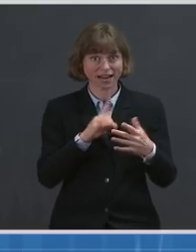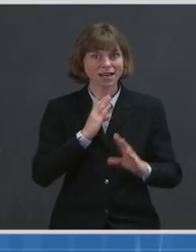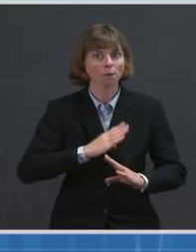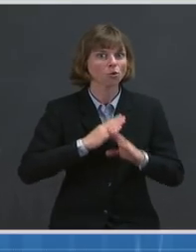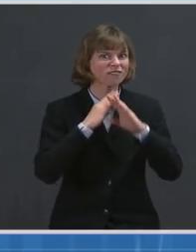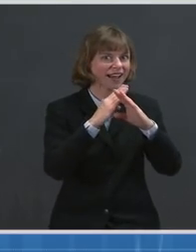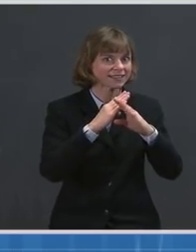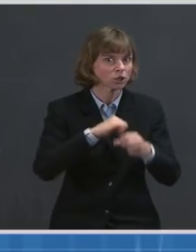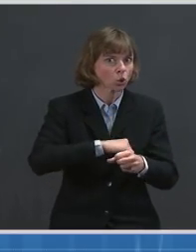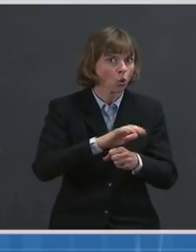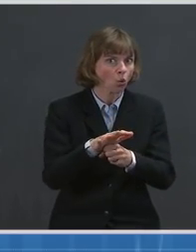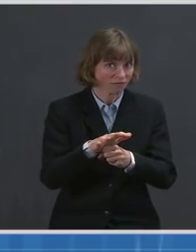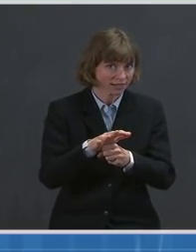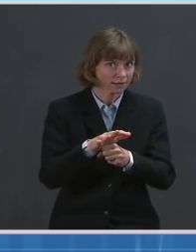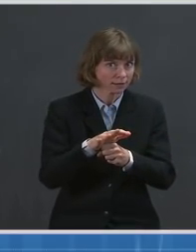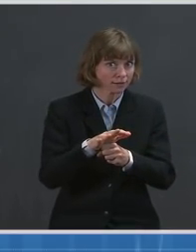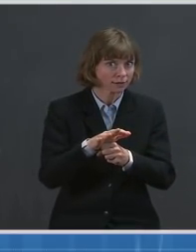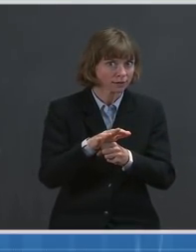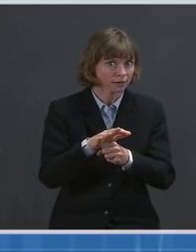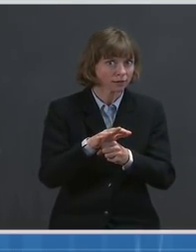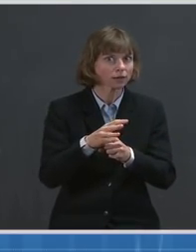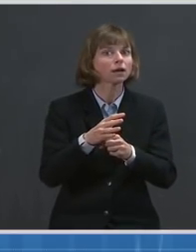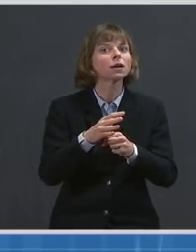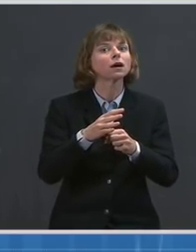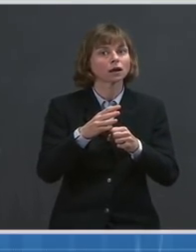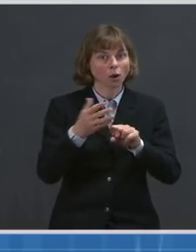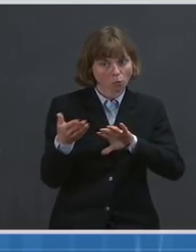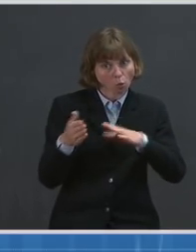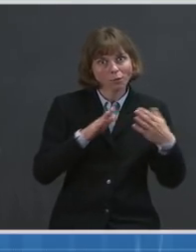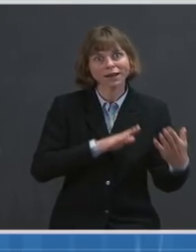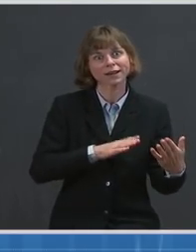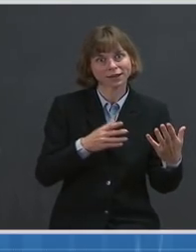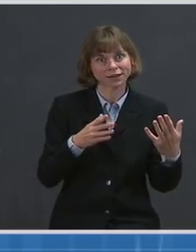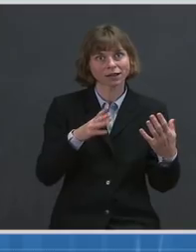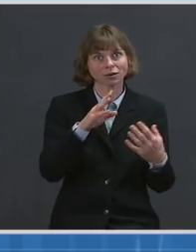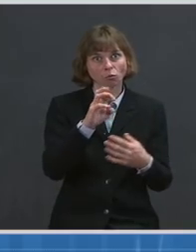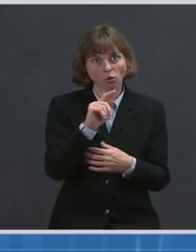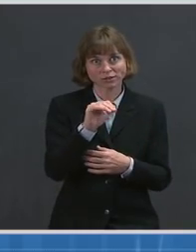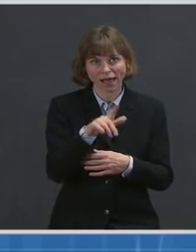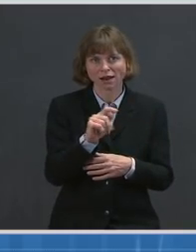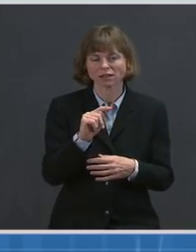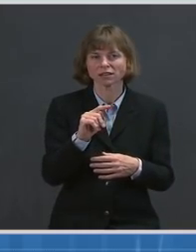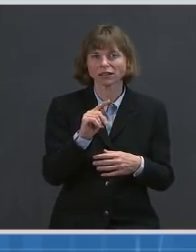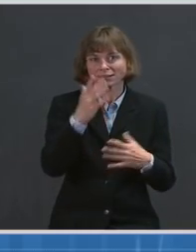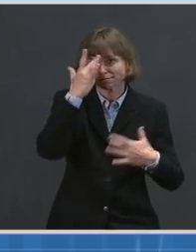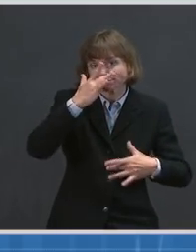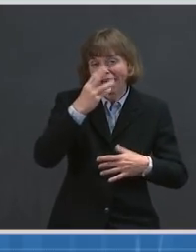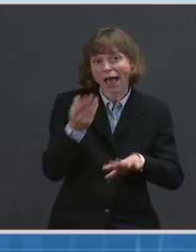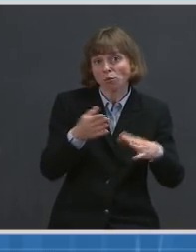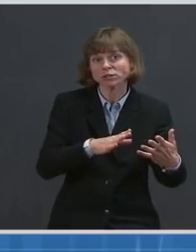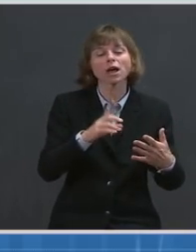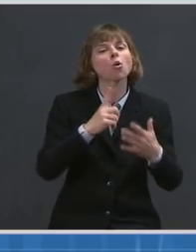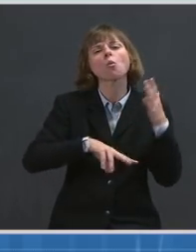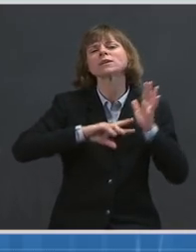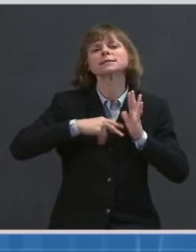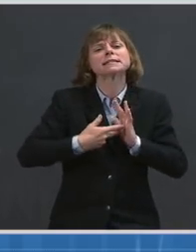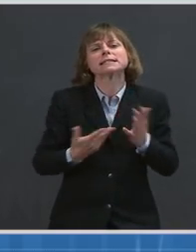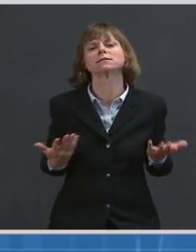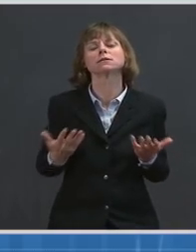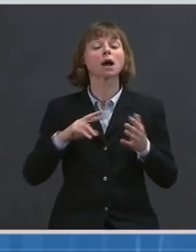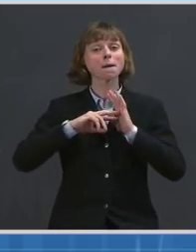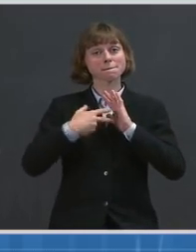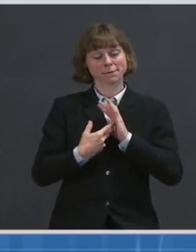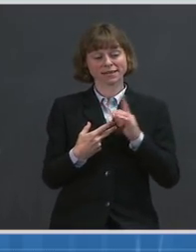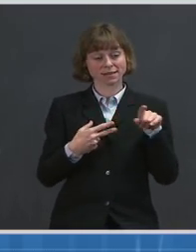COVID-19 morbidity and mortality in the nursing home setting. What does that mean? It meant that in an individual where you